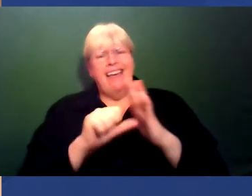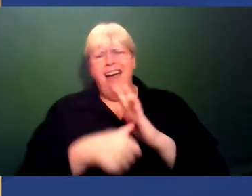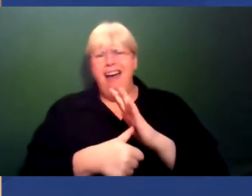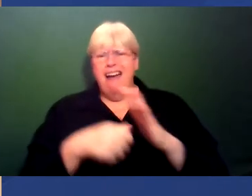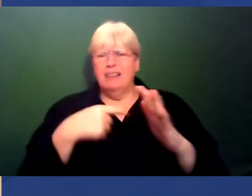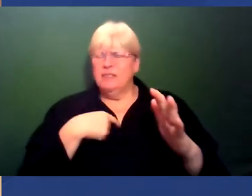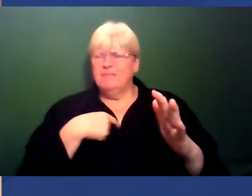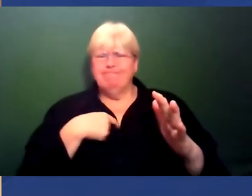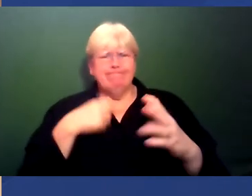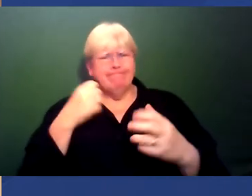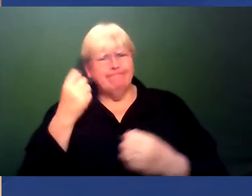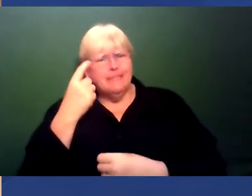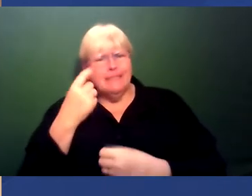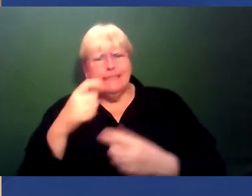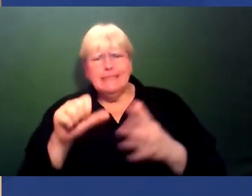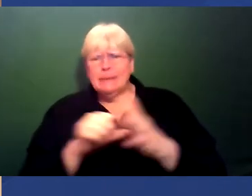actually.